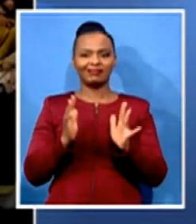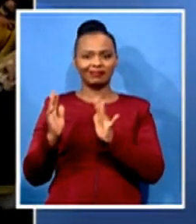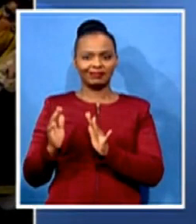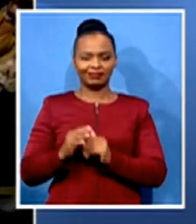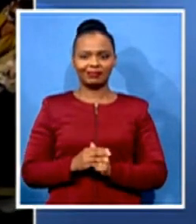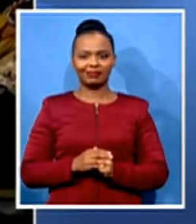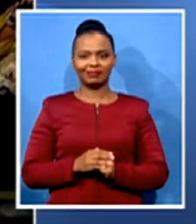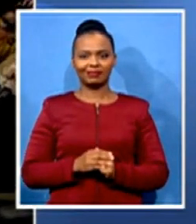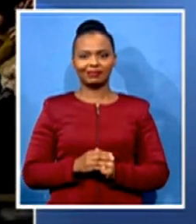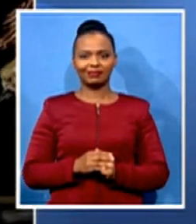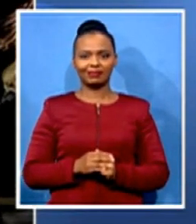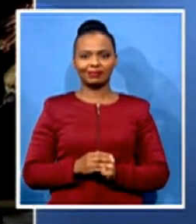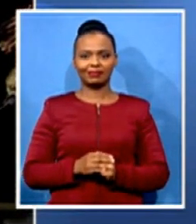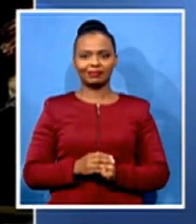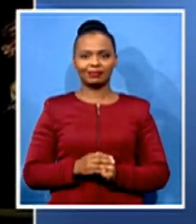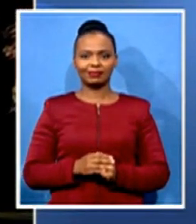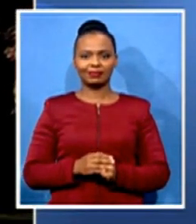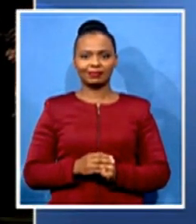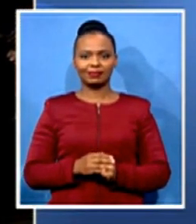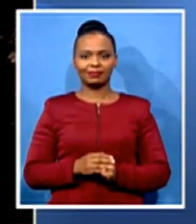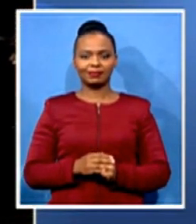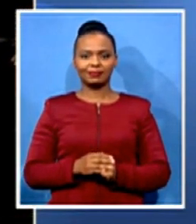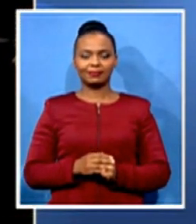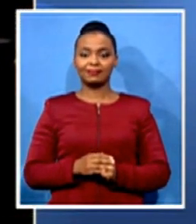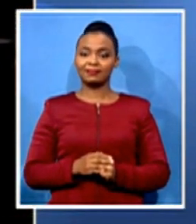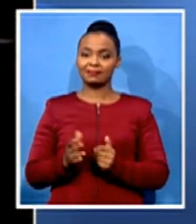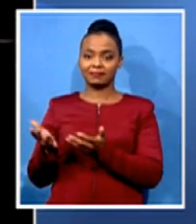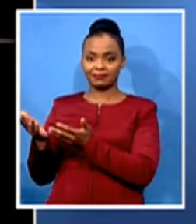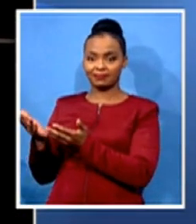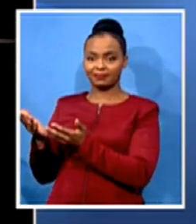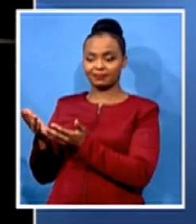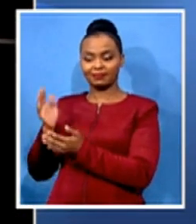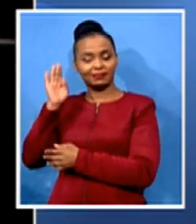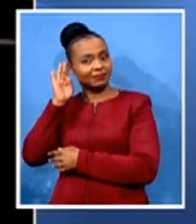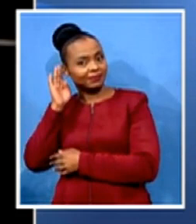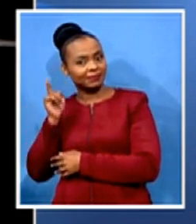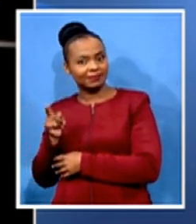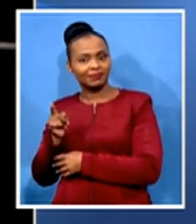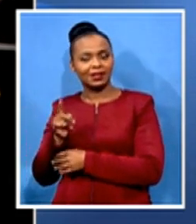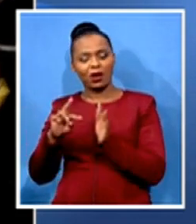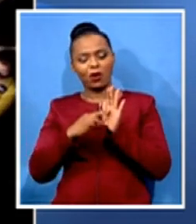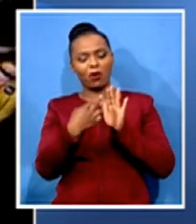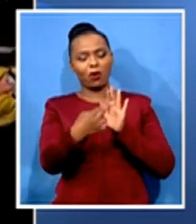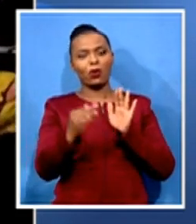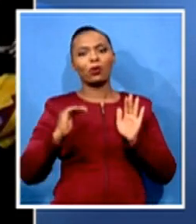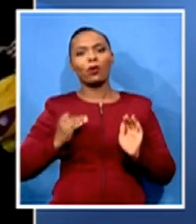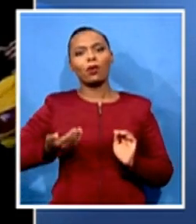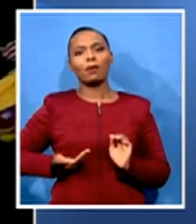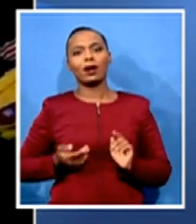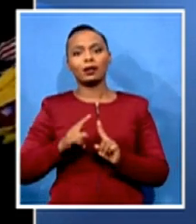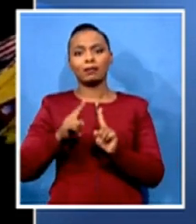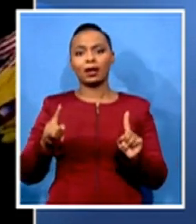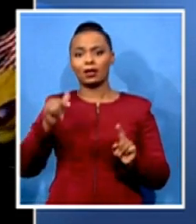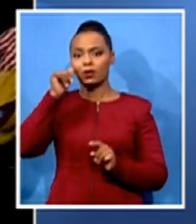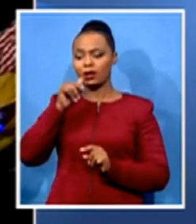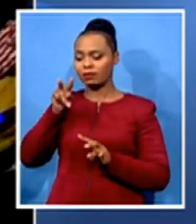Well, there you have it where she's talking about the role of women. But when you look at the South African history as well, women led the way.